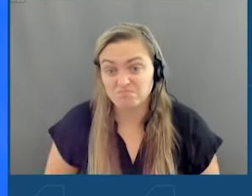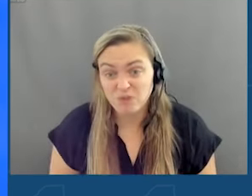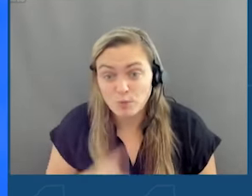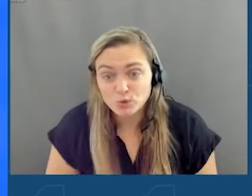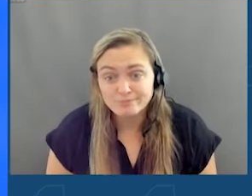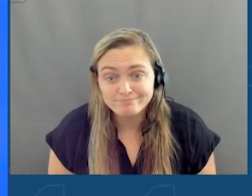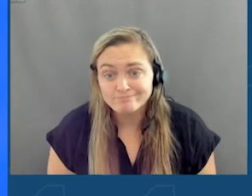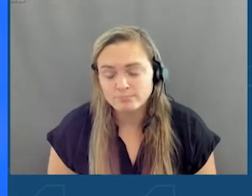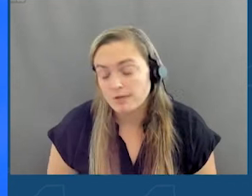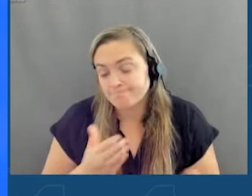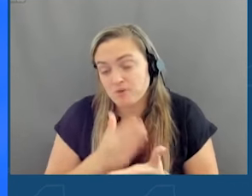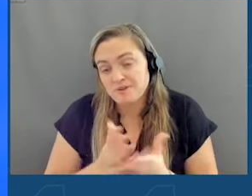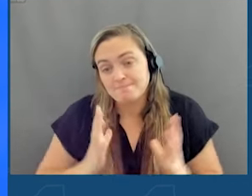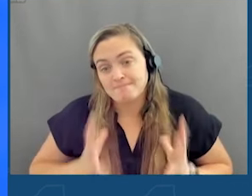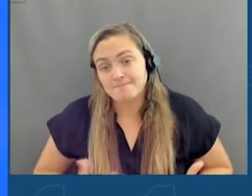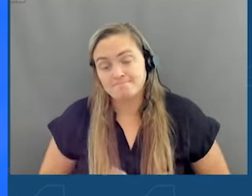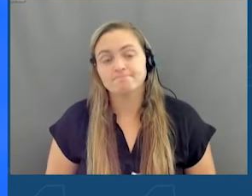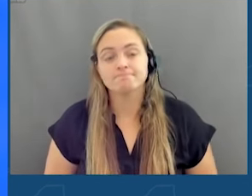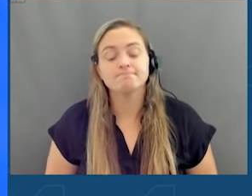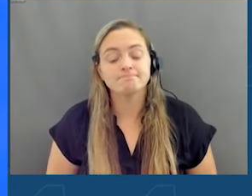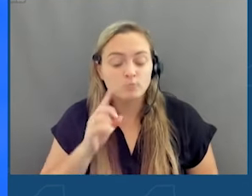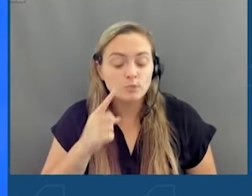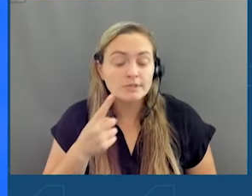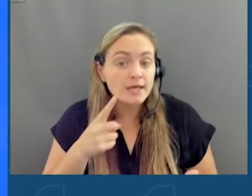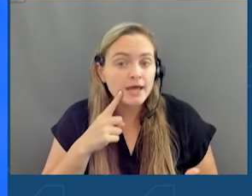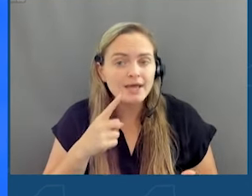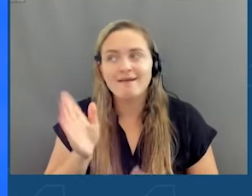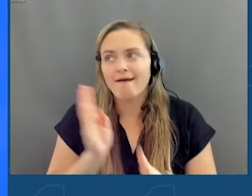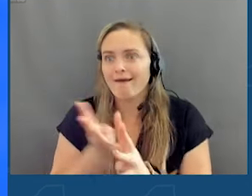that's all right. You know what I say? Get in line.